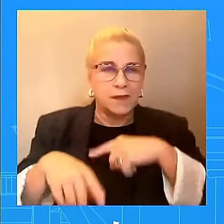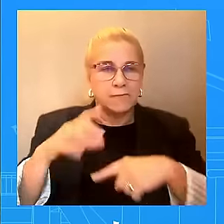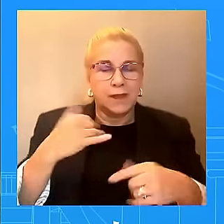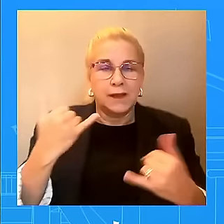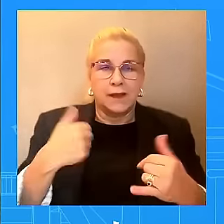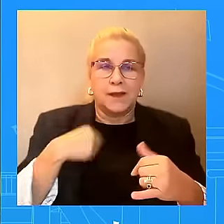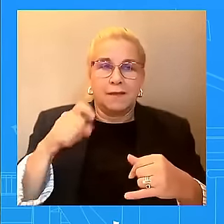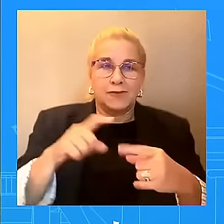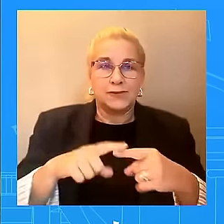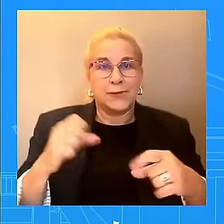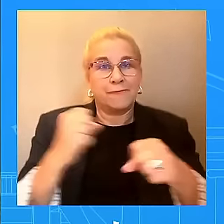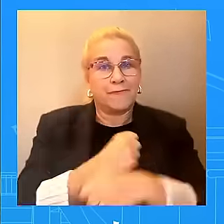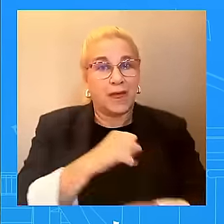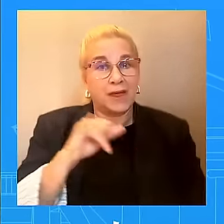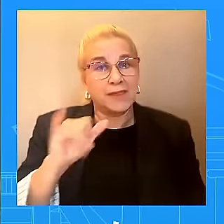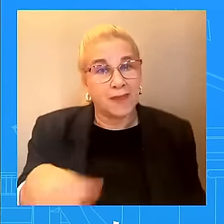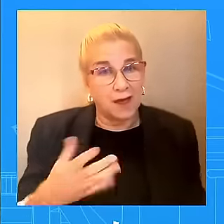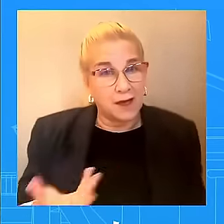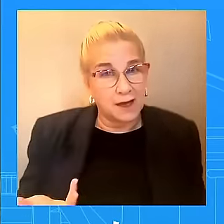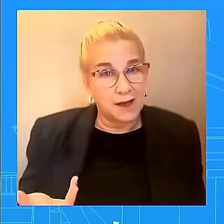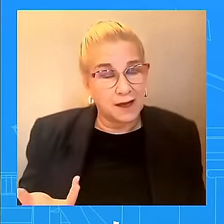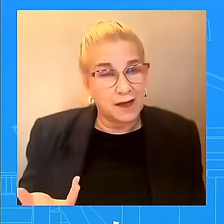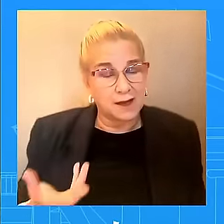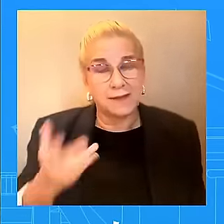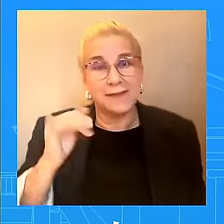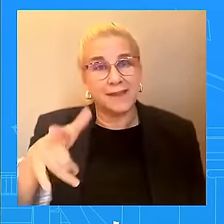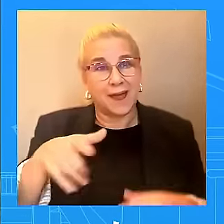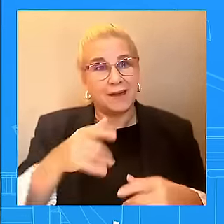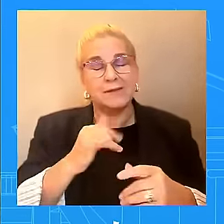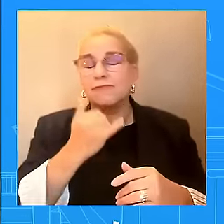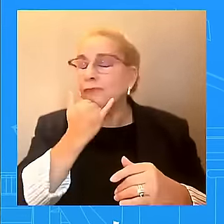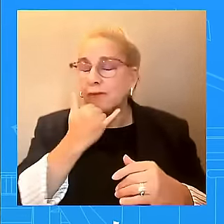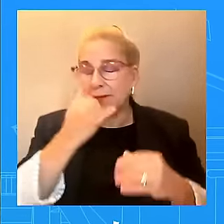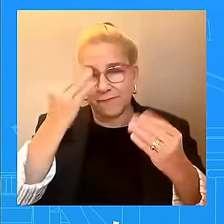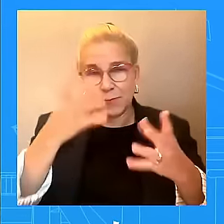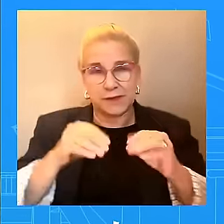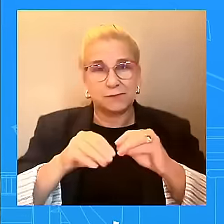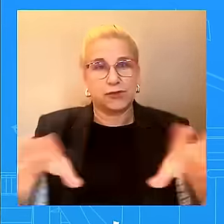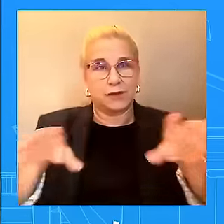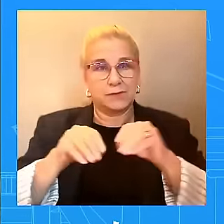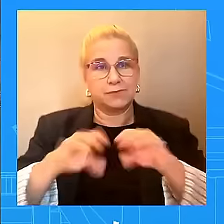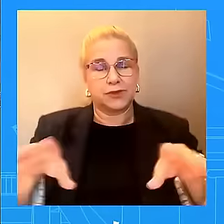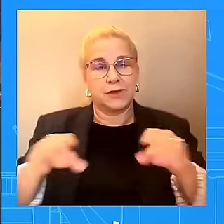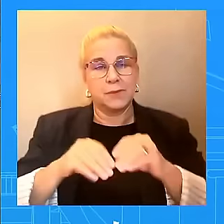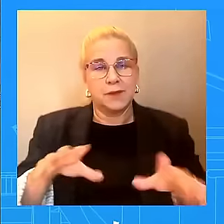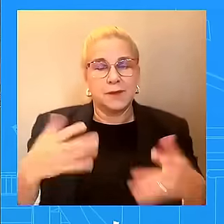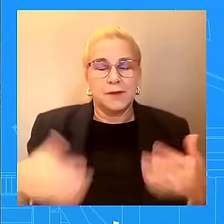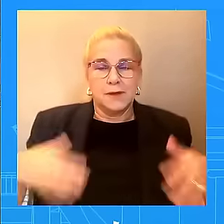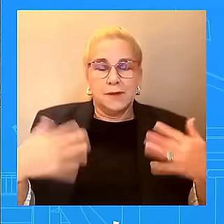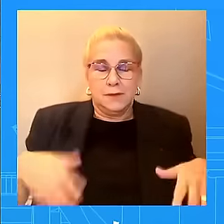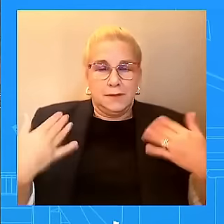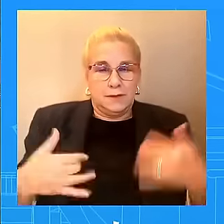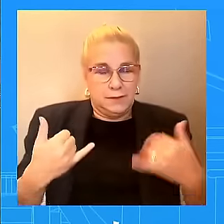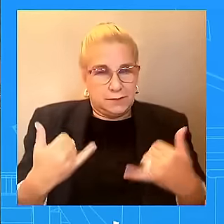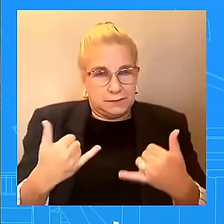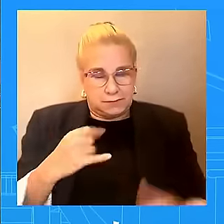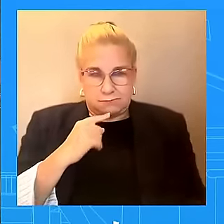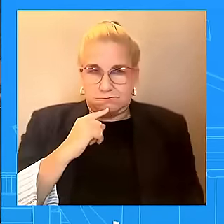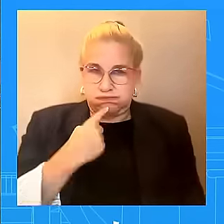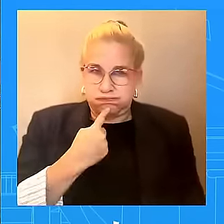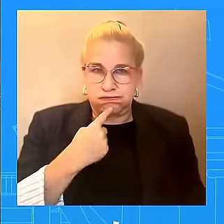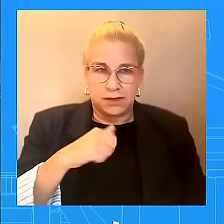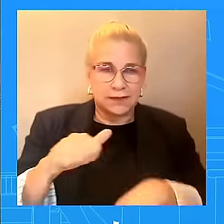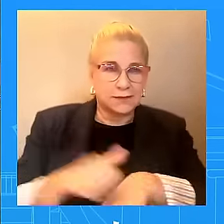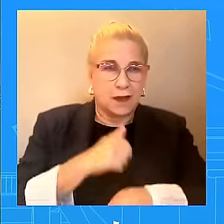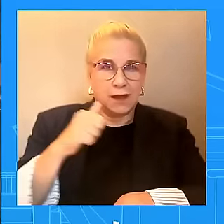continue to spread this falsehood. It is dangerous. It is incredibly dangerous. the administration tracking that, having an impact on the ground in